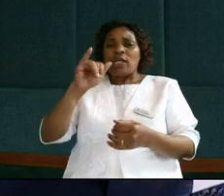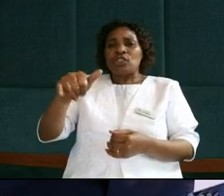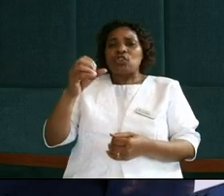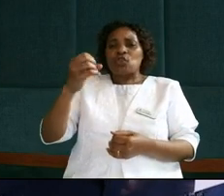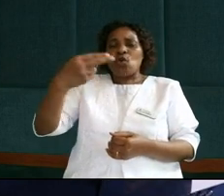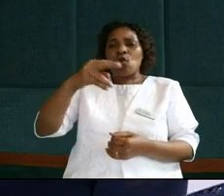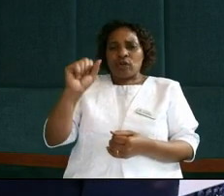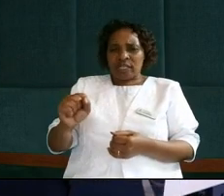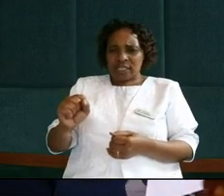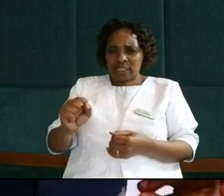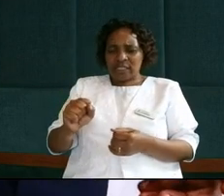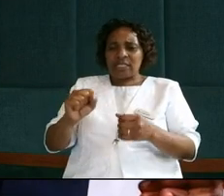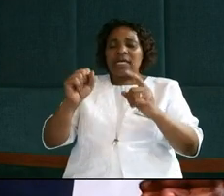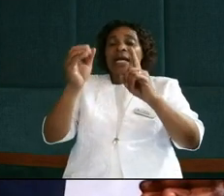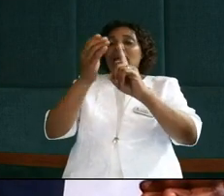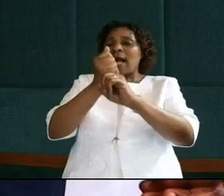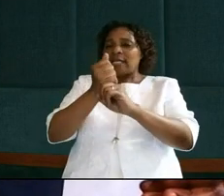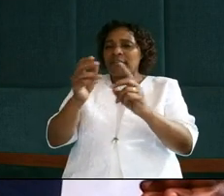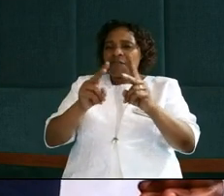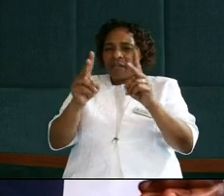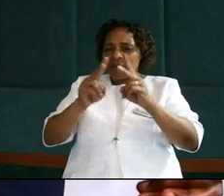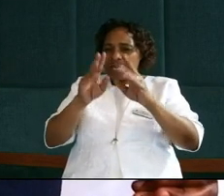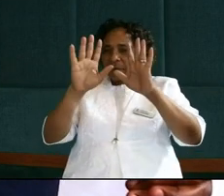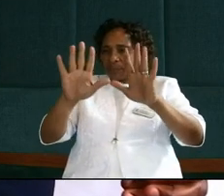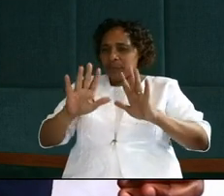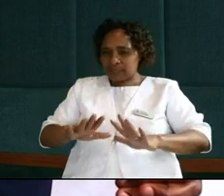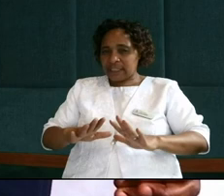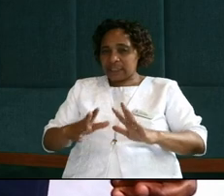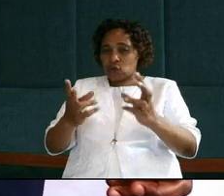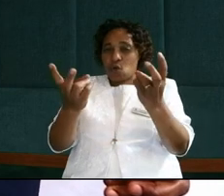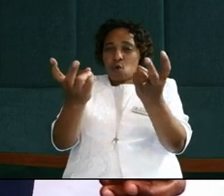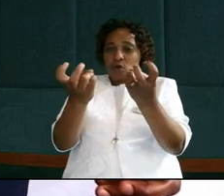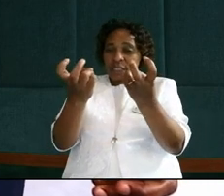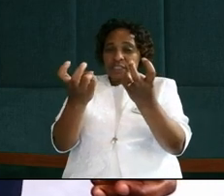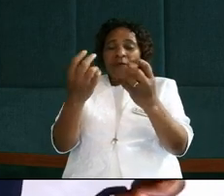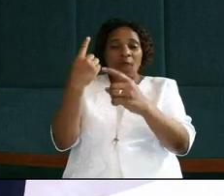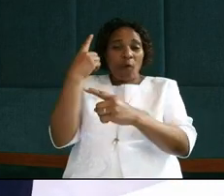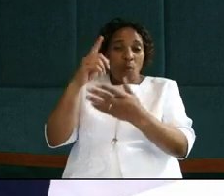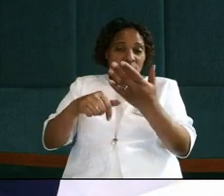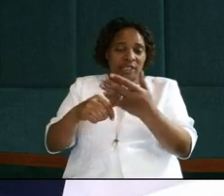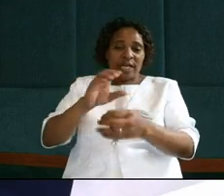a very important ordinance for the Christian church.